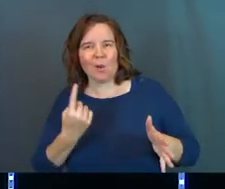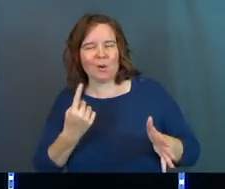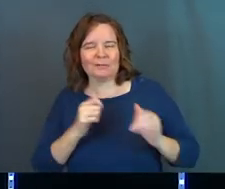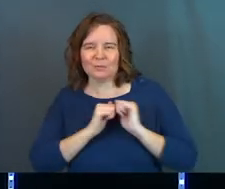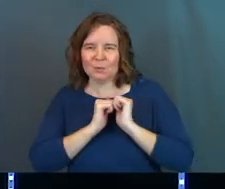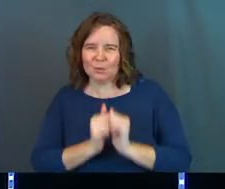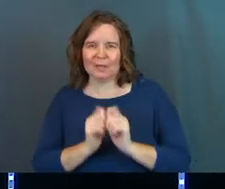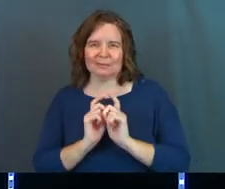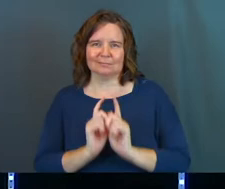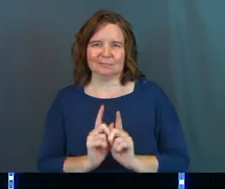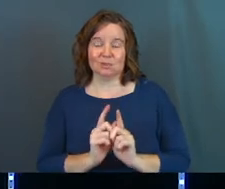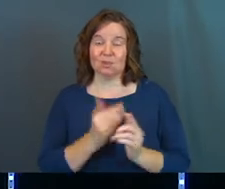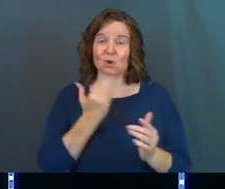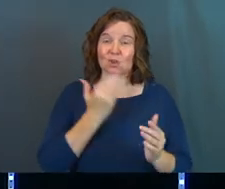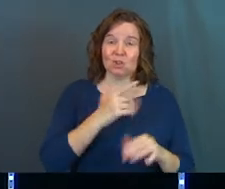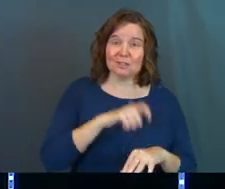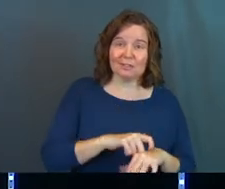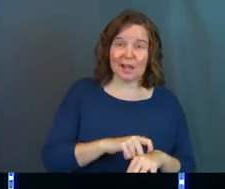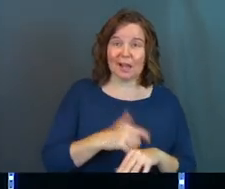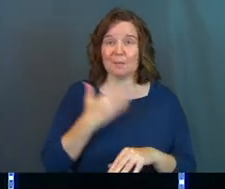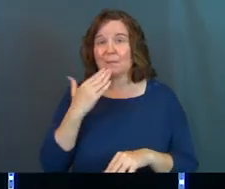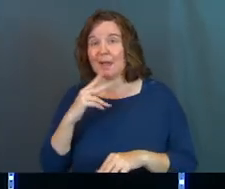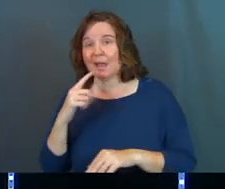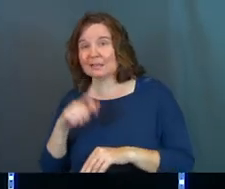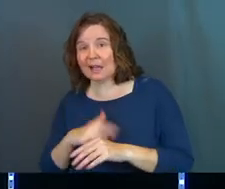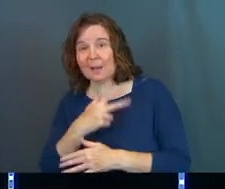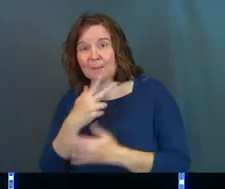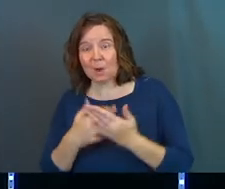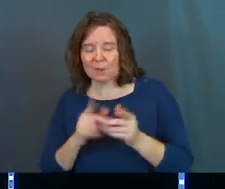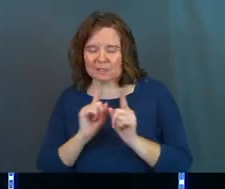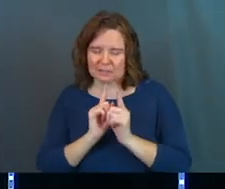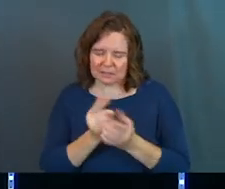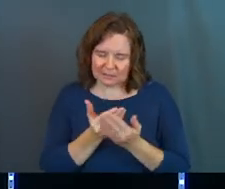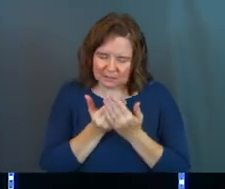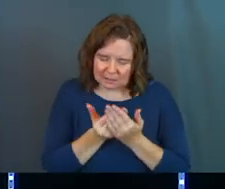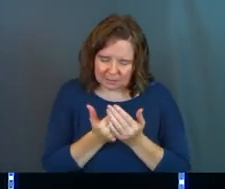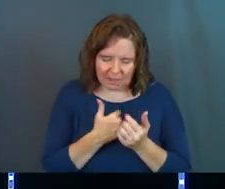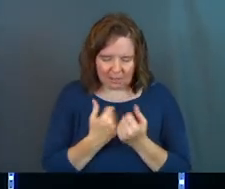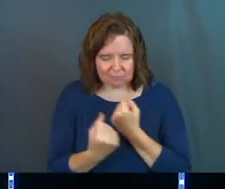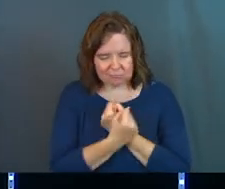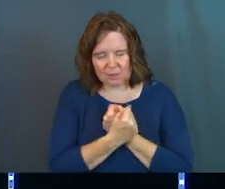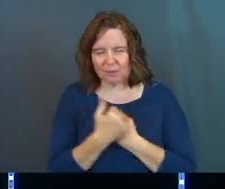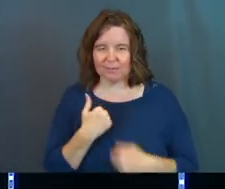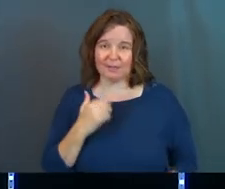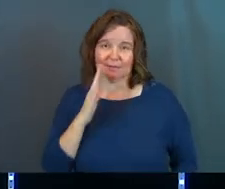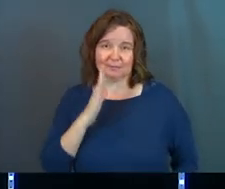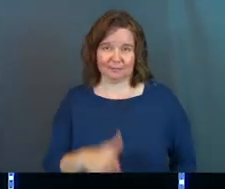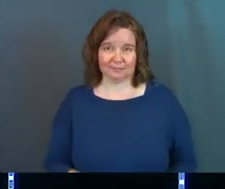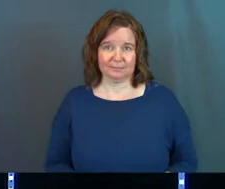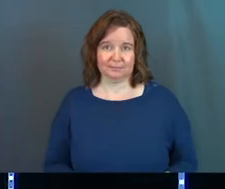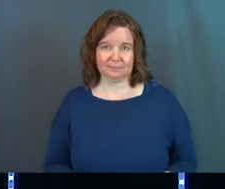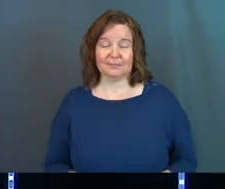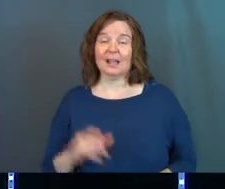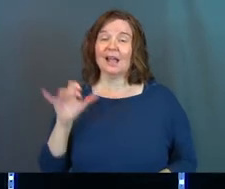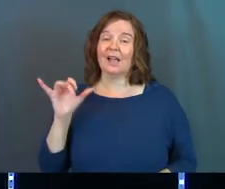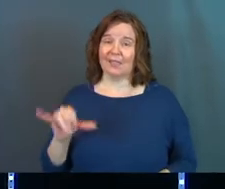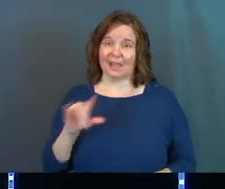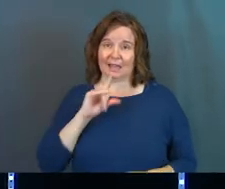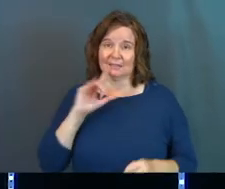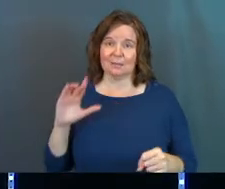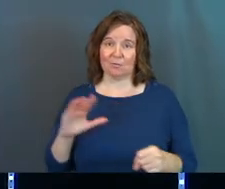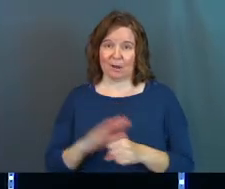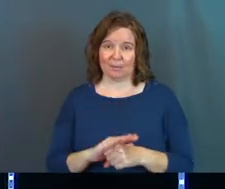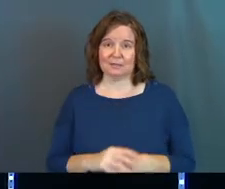And so in the good times and in the bad times, he will be so near to me and he will love me. And that's the